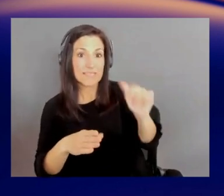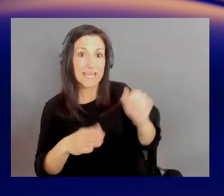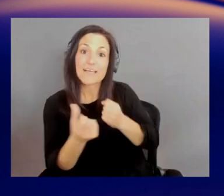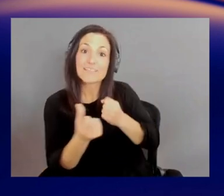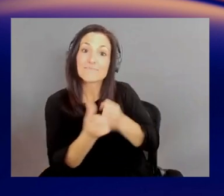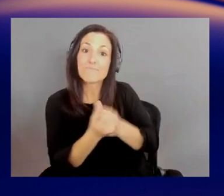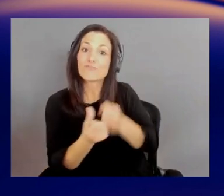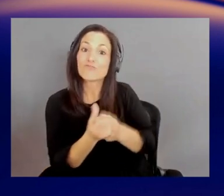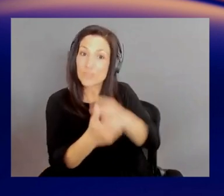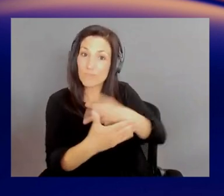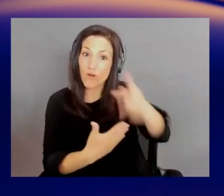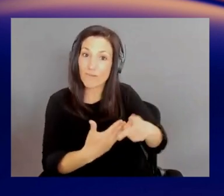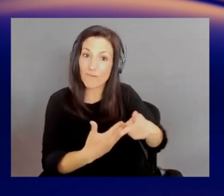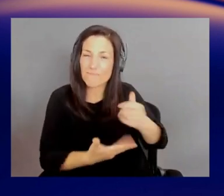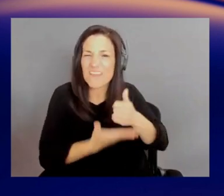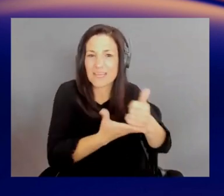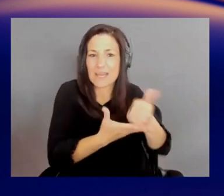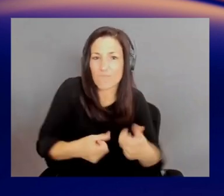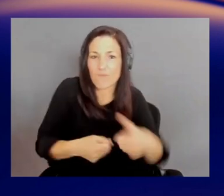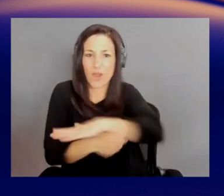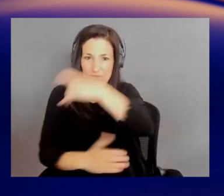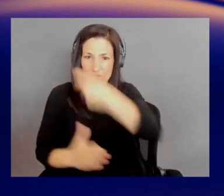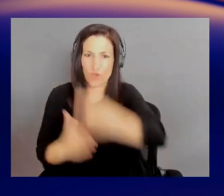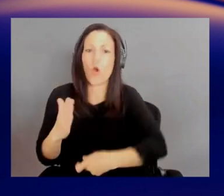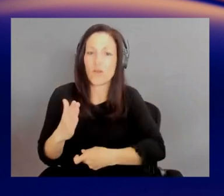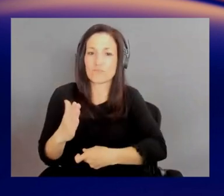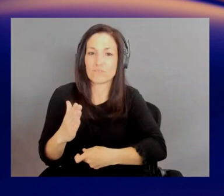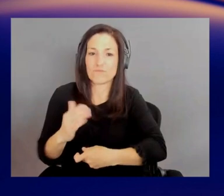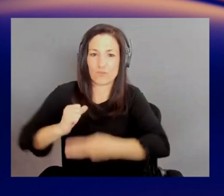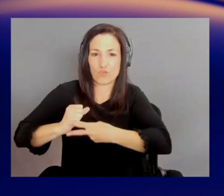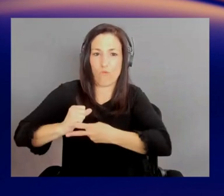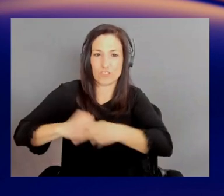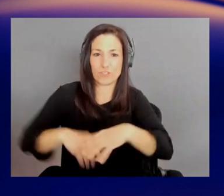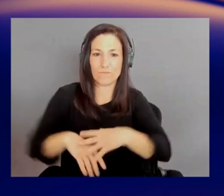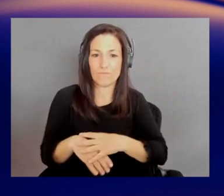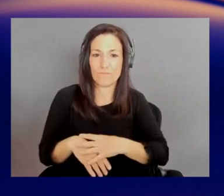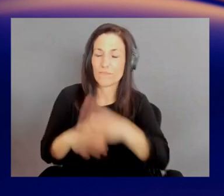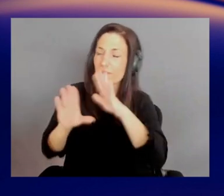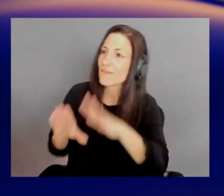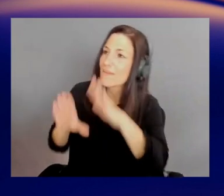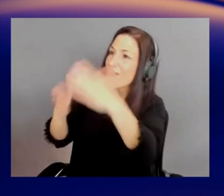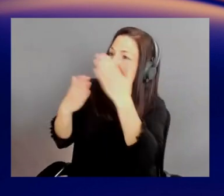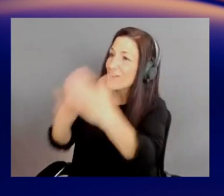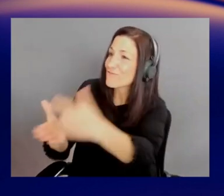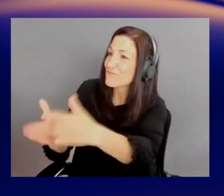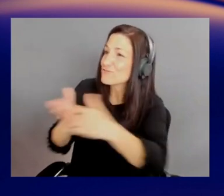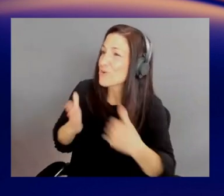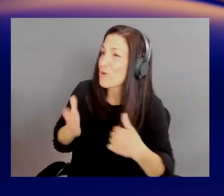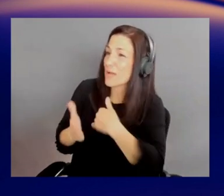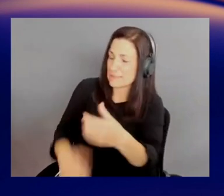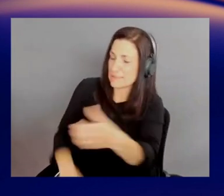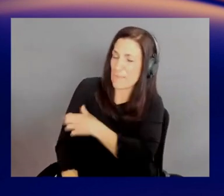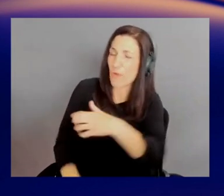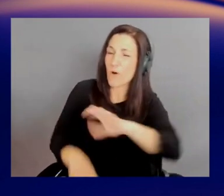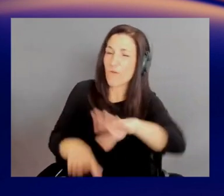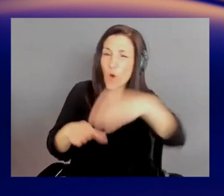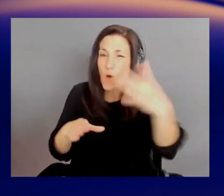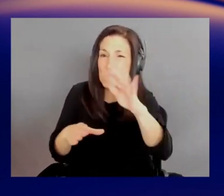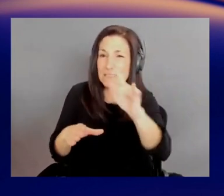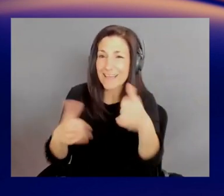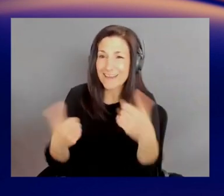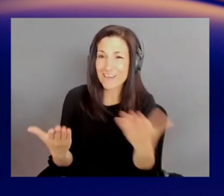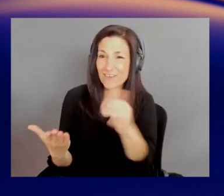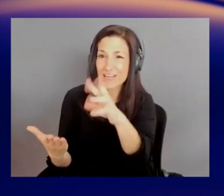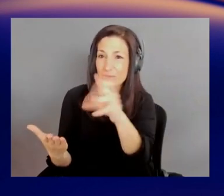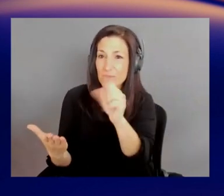those expenses for our data providers. Fantastic, Erin. I really appreciate you showing us the power of open data on AWS. And more importantly, I appreciate you making Steve work